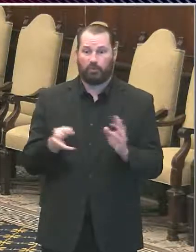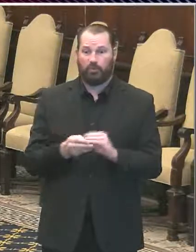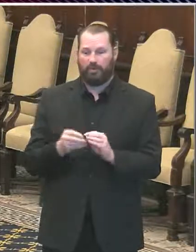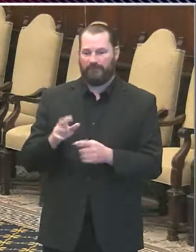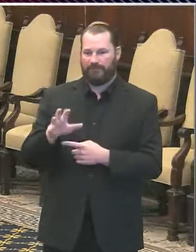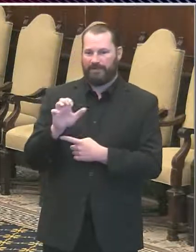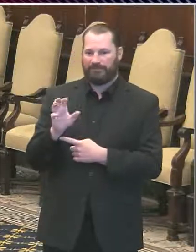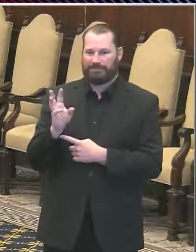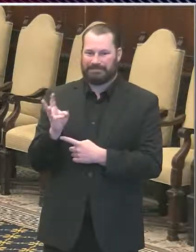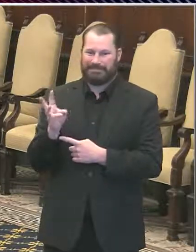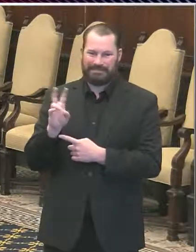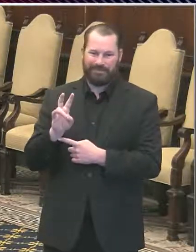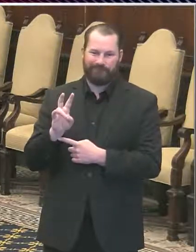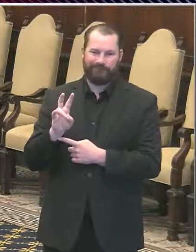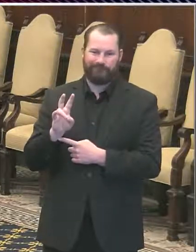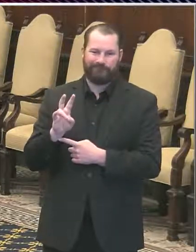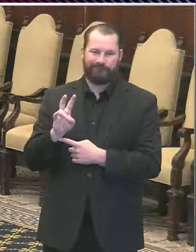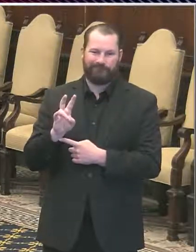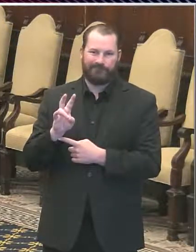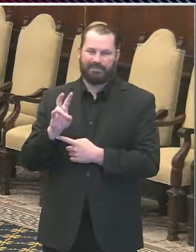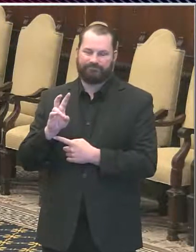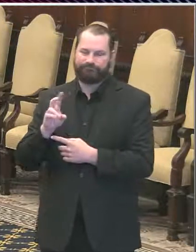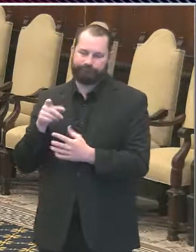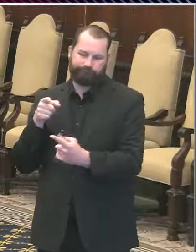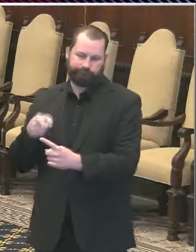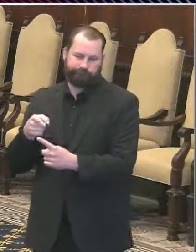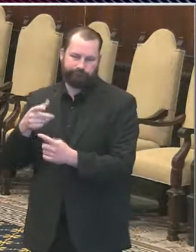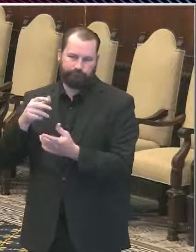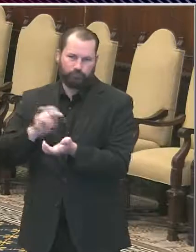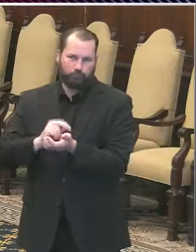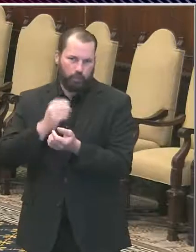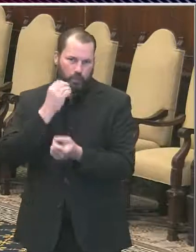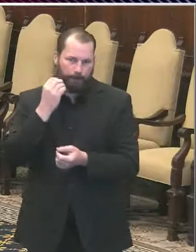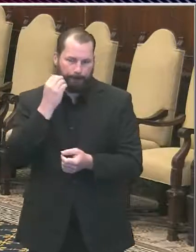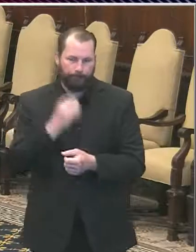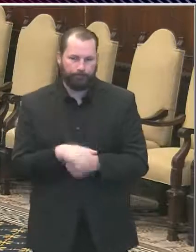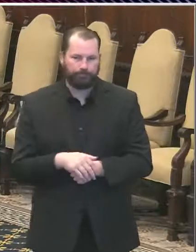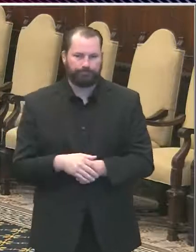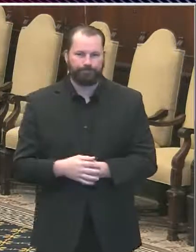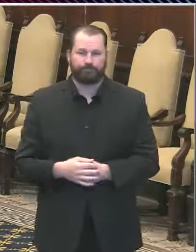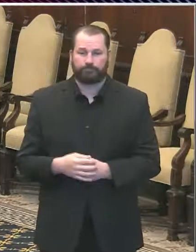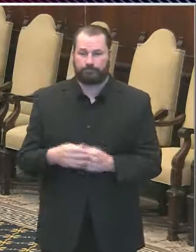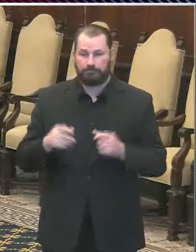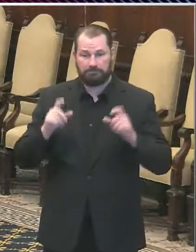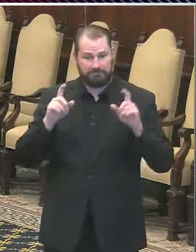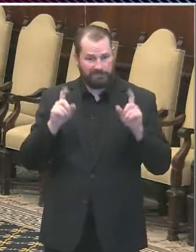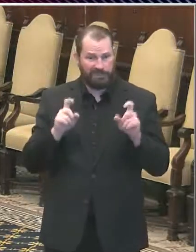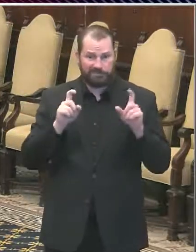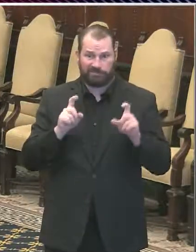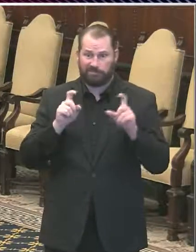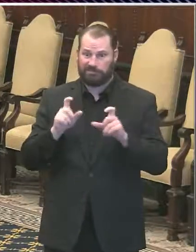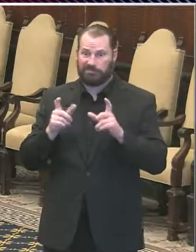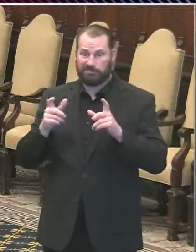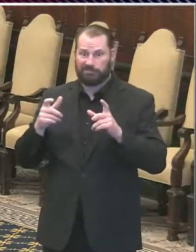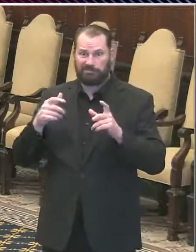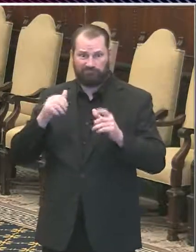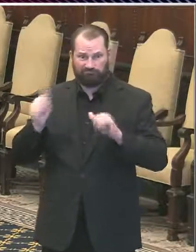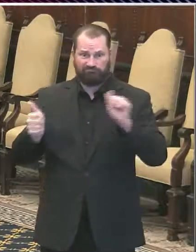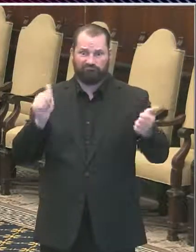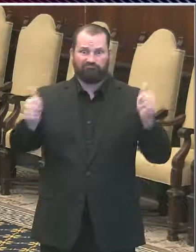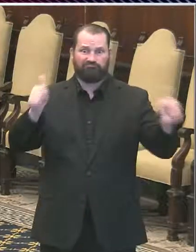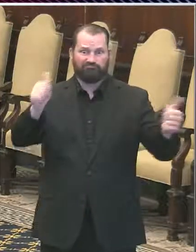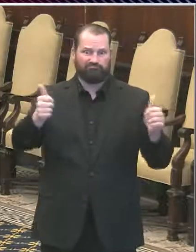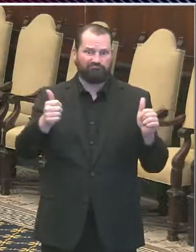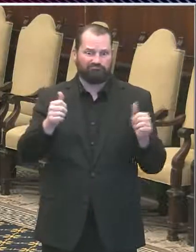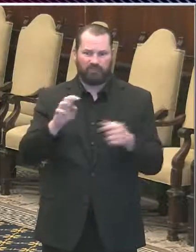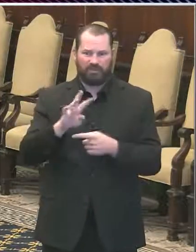home residents. Testing is now available at 47 different sites across the city of Philadelphia, and more sites in the